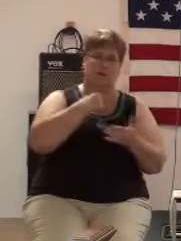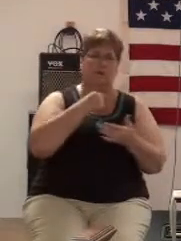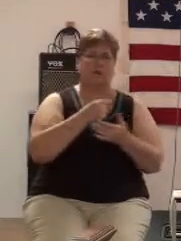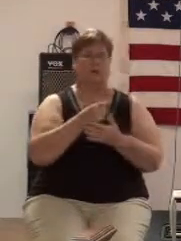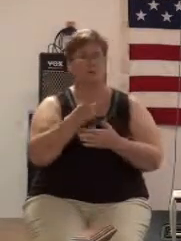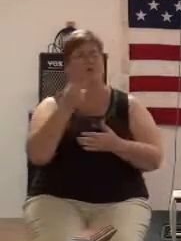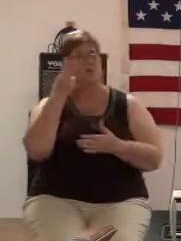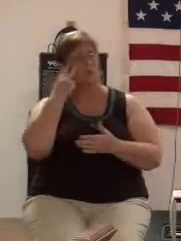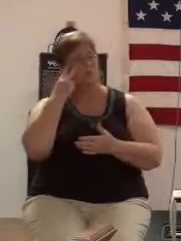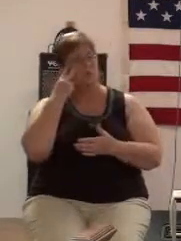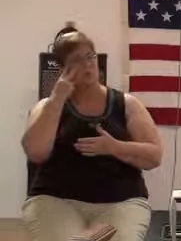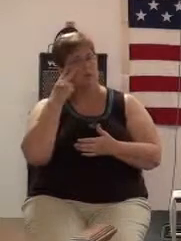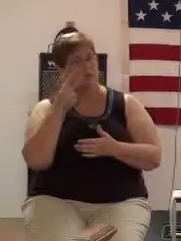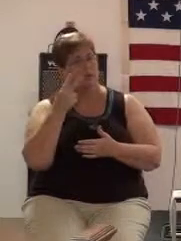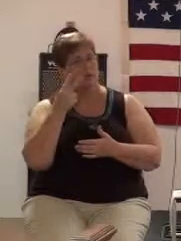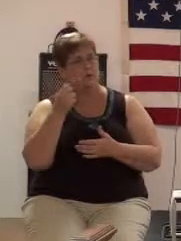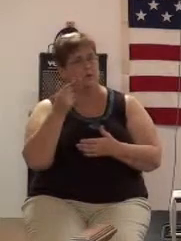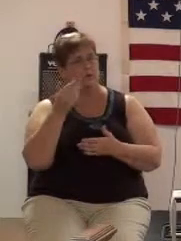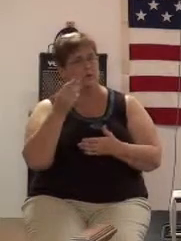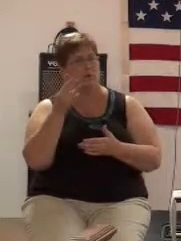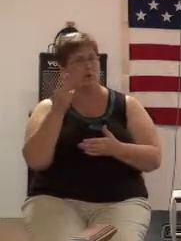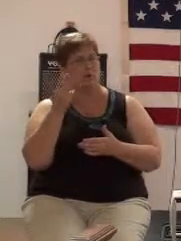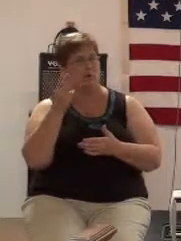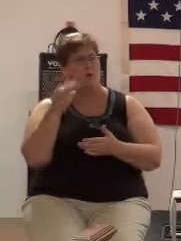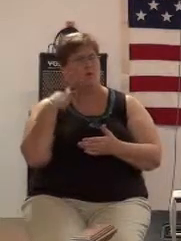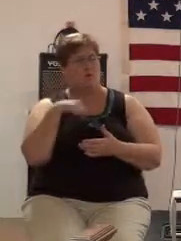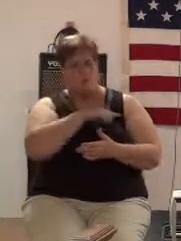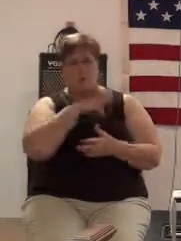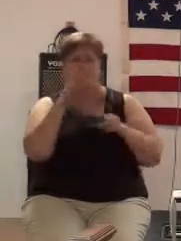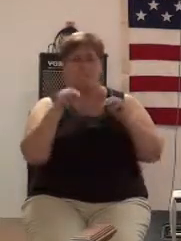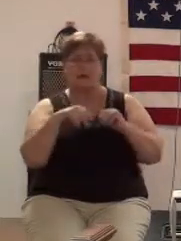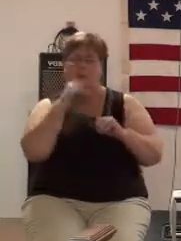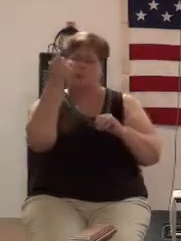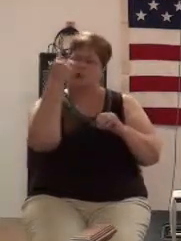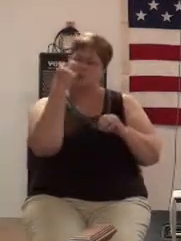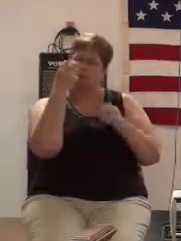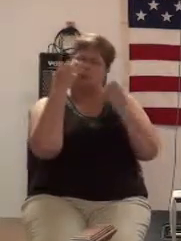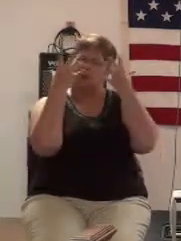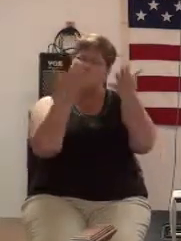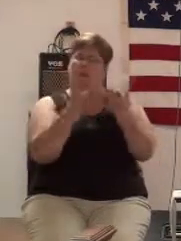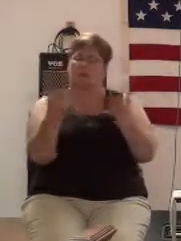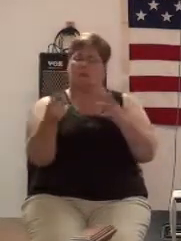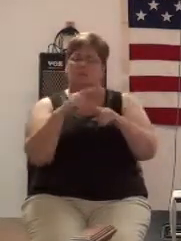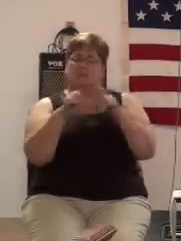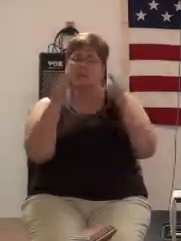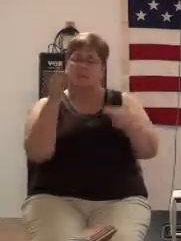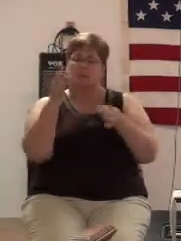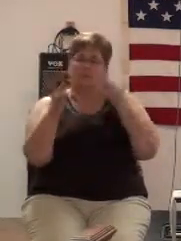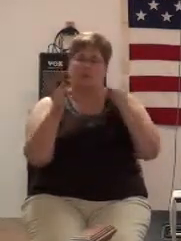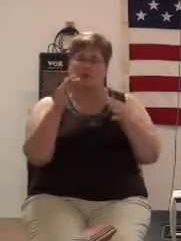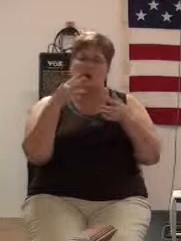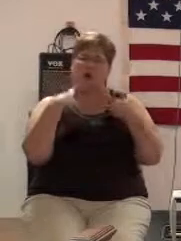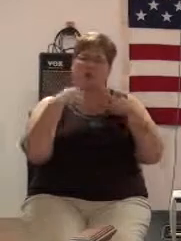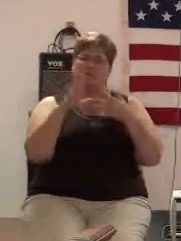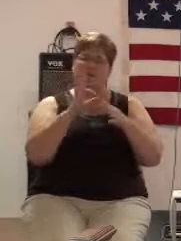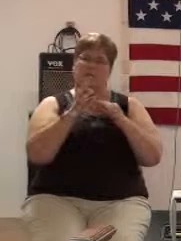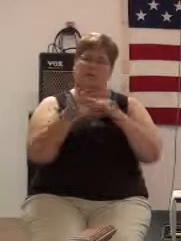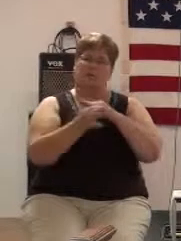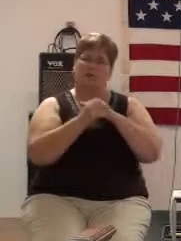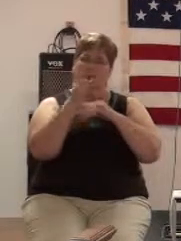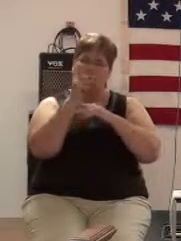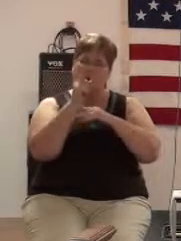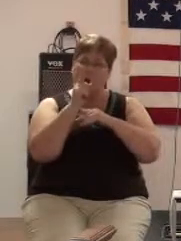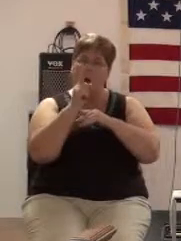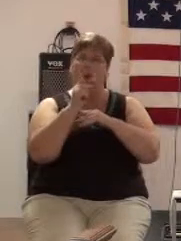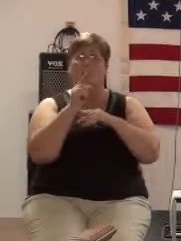you see we may not understand a lot of things but if you have got your feet up that's where he's taking you